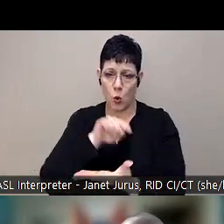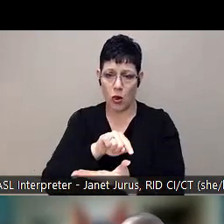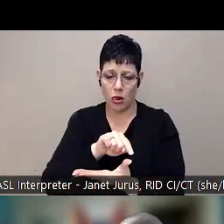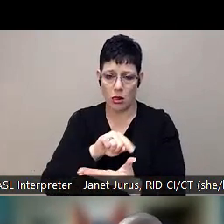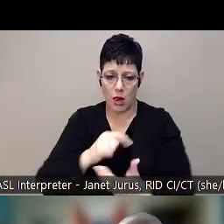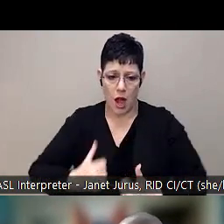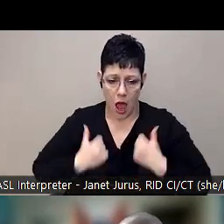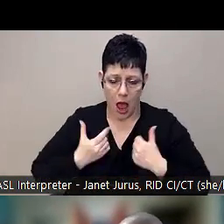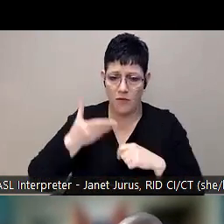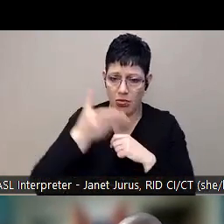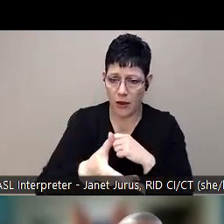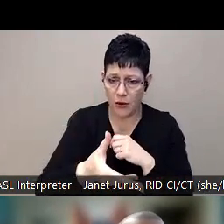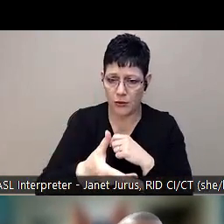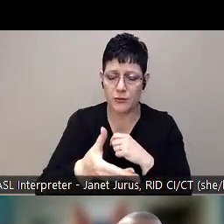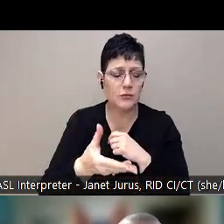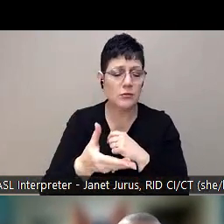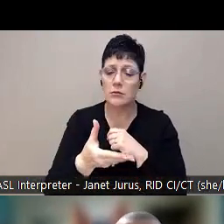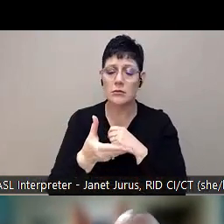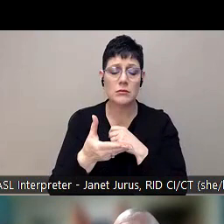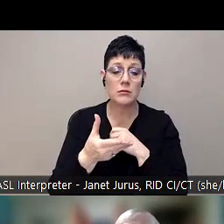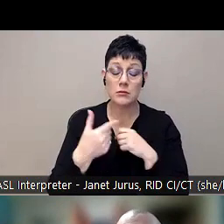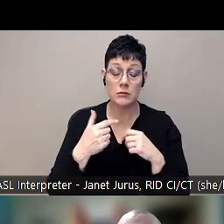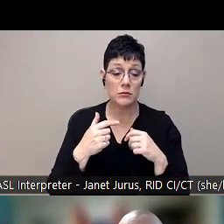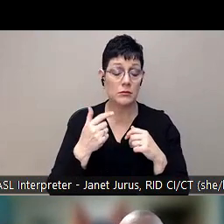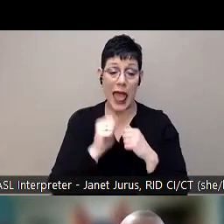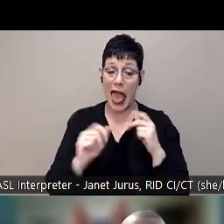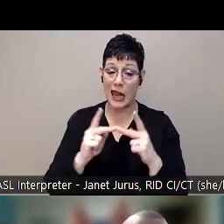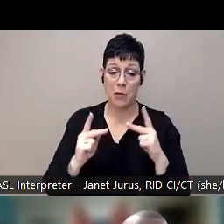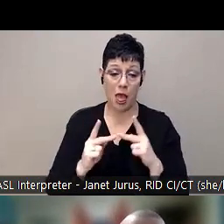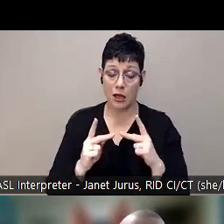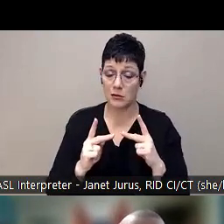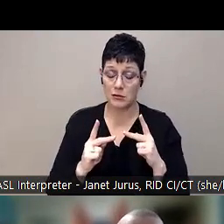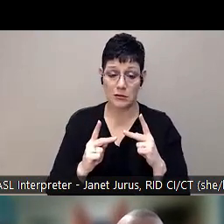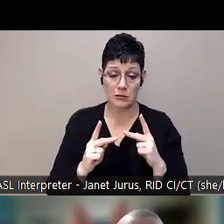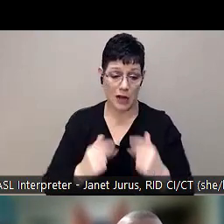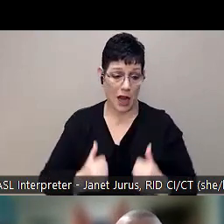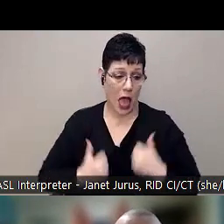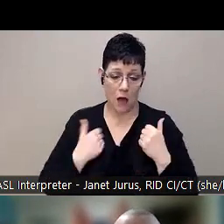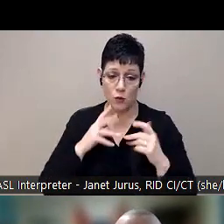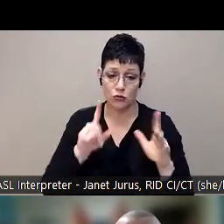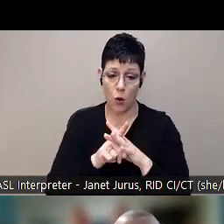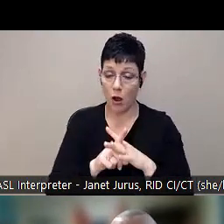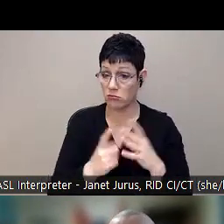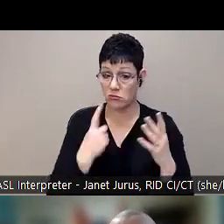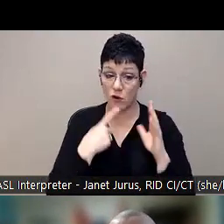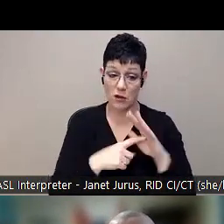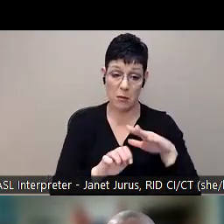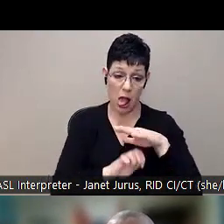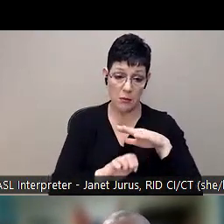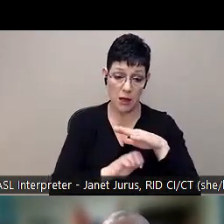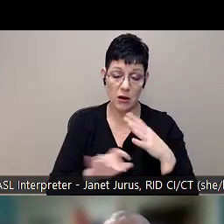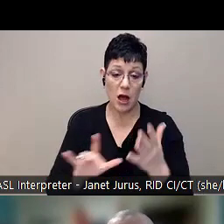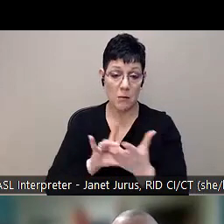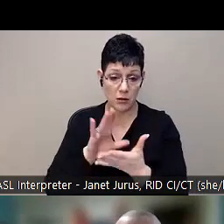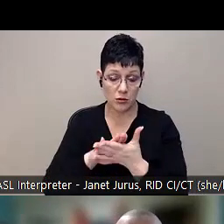Anywhere that we can show up. So currently we serve elementary schools, middle schools, and high